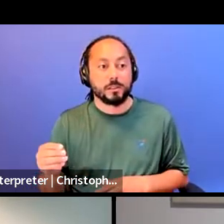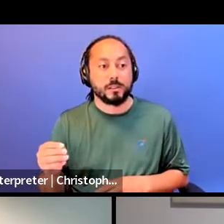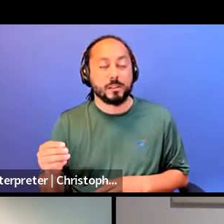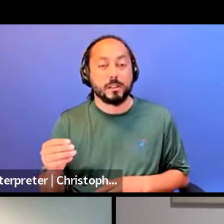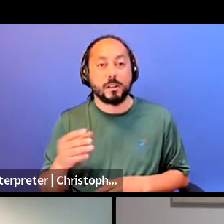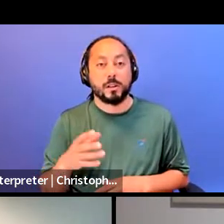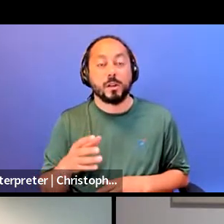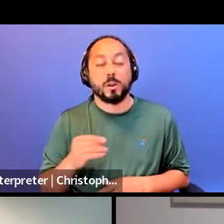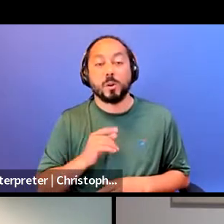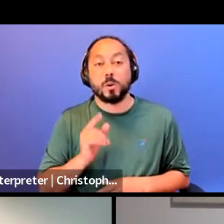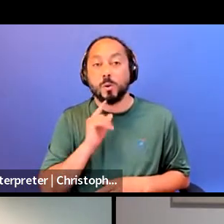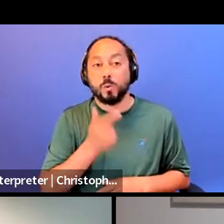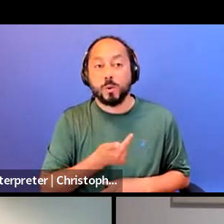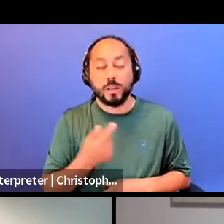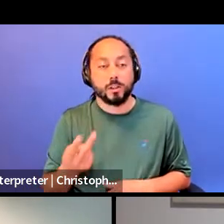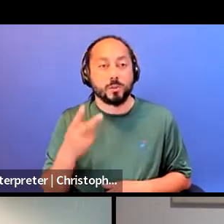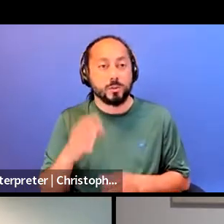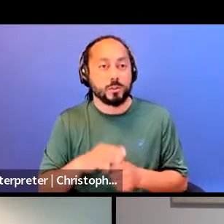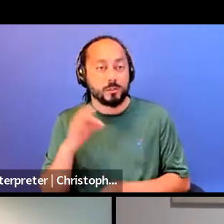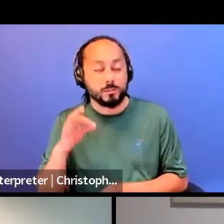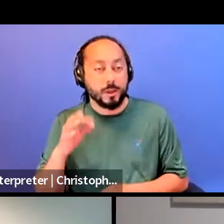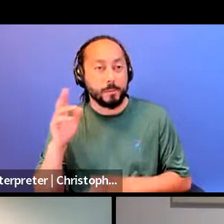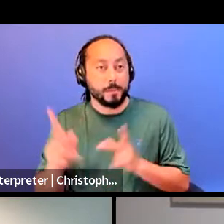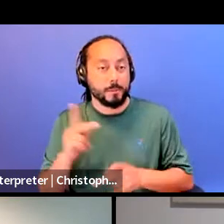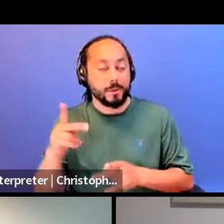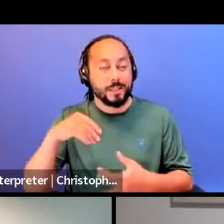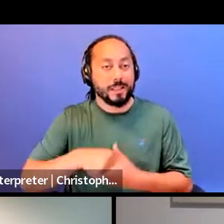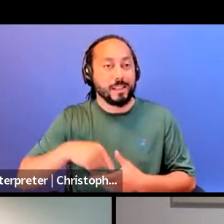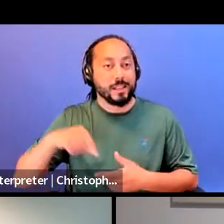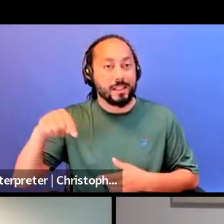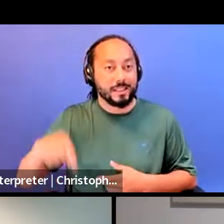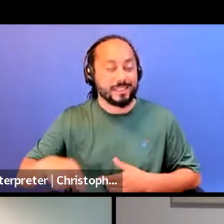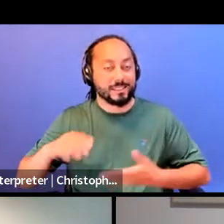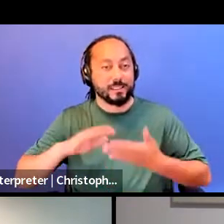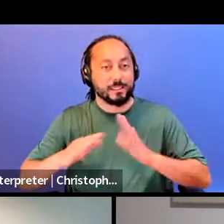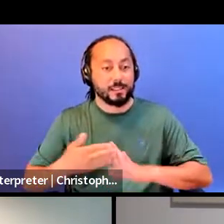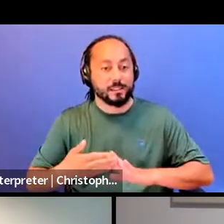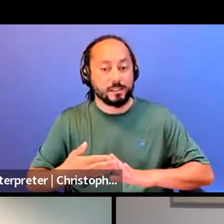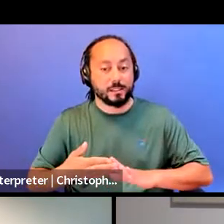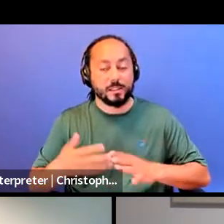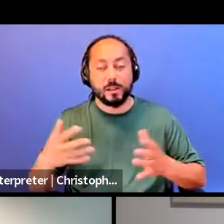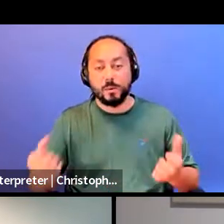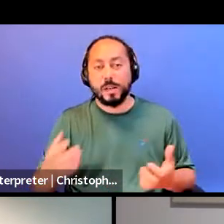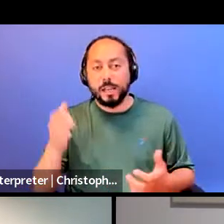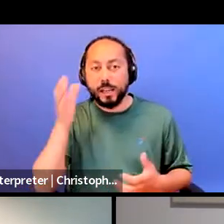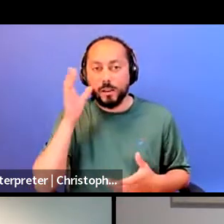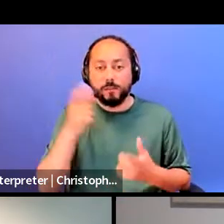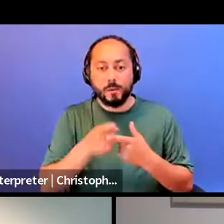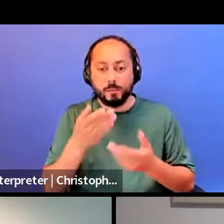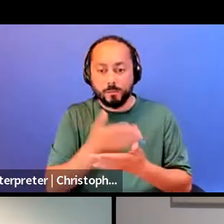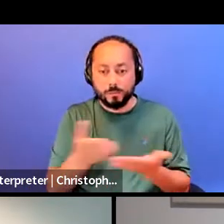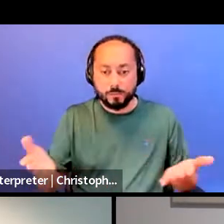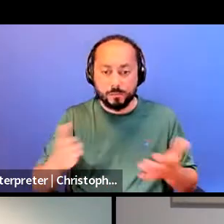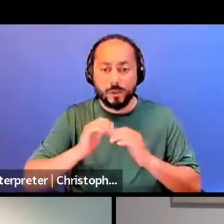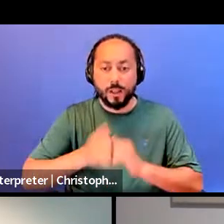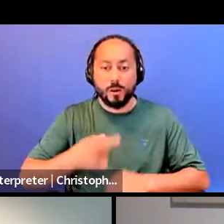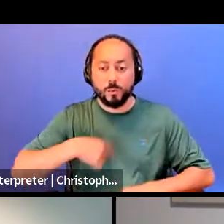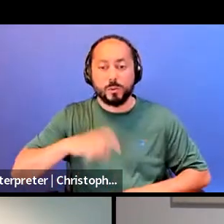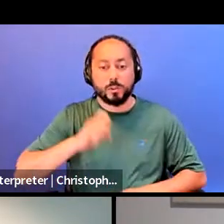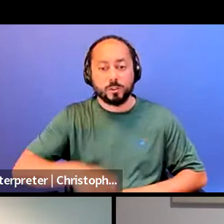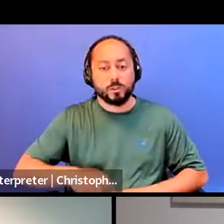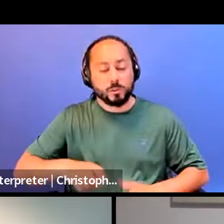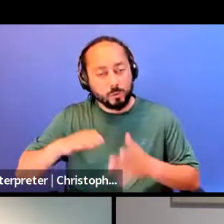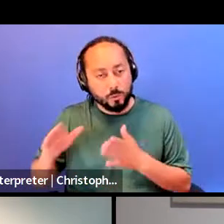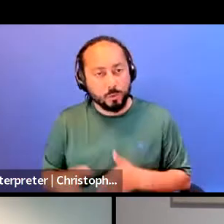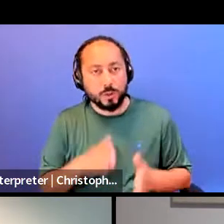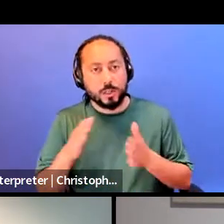and two-spirited people in this city. And I'd like to hear from people how we should be organizing, you know,